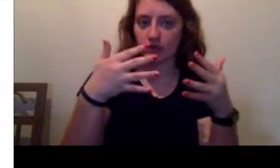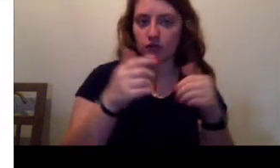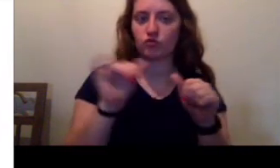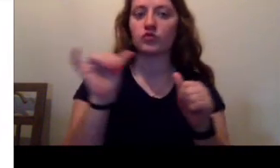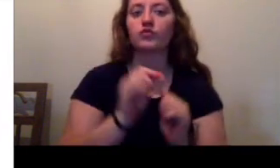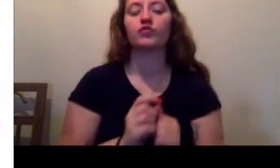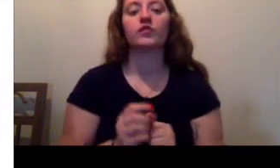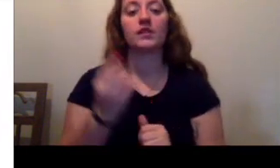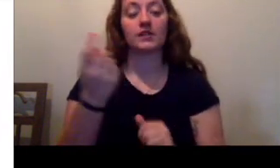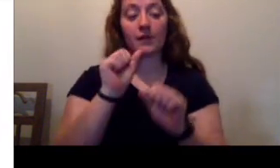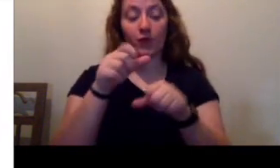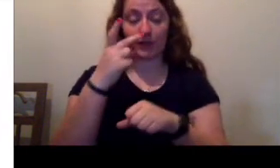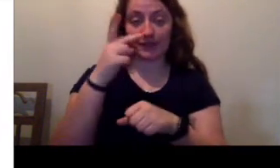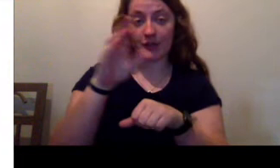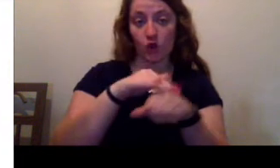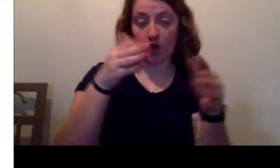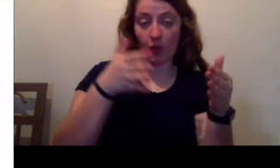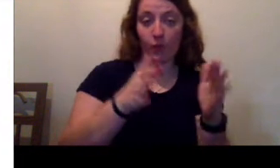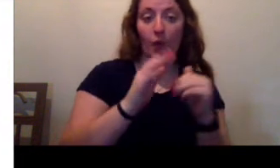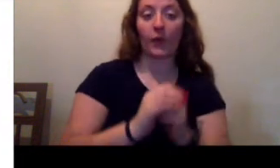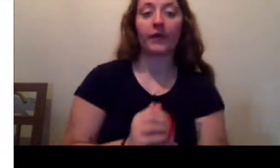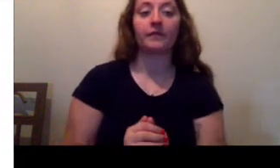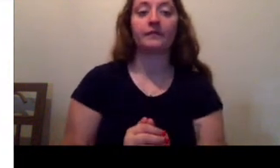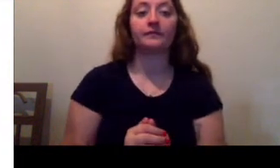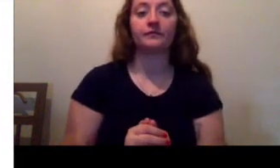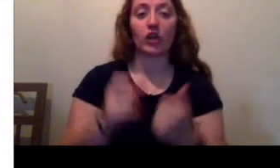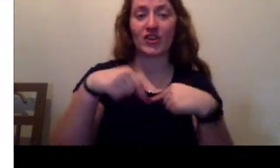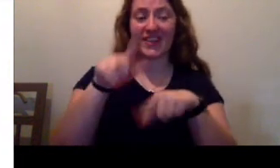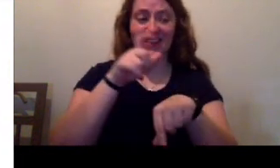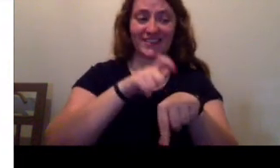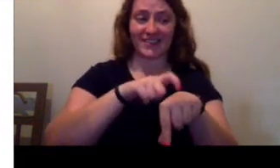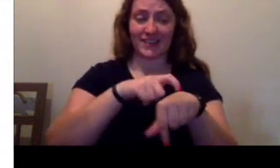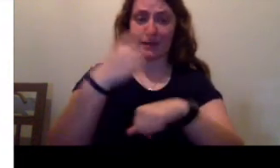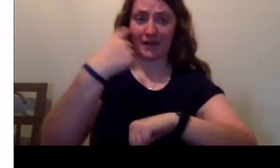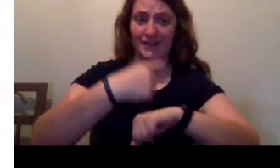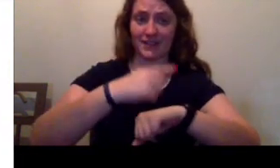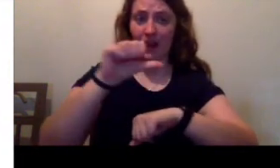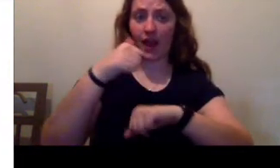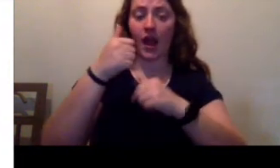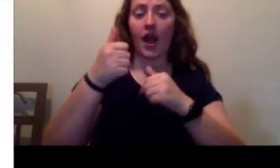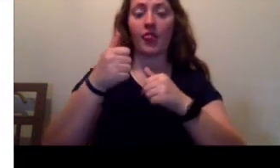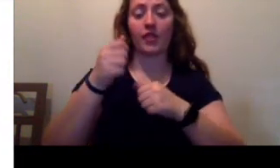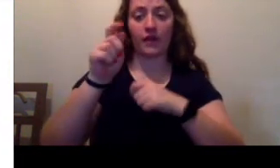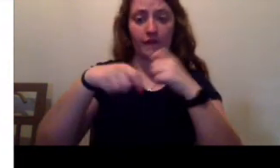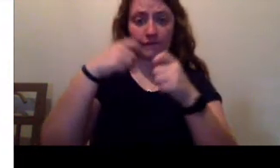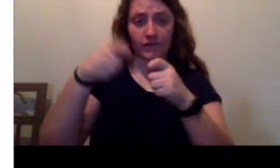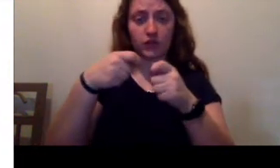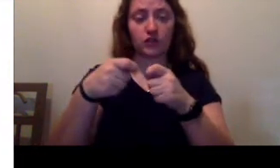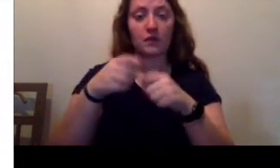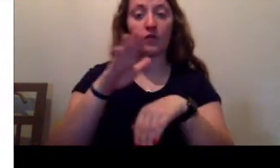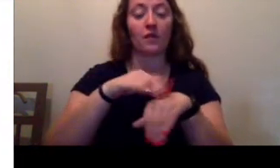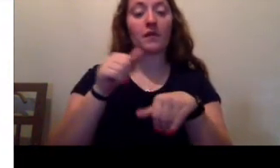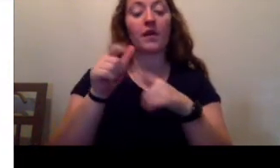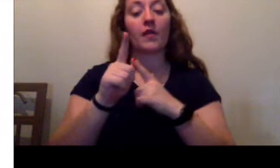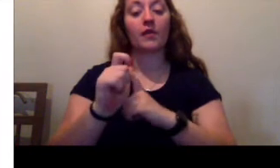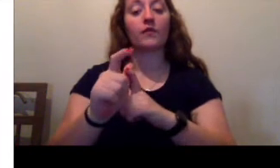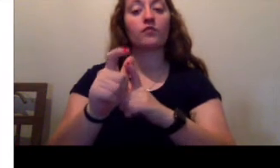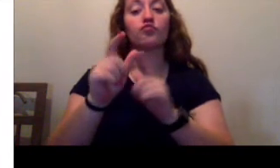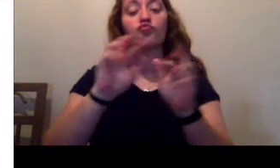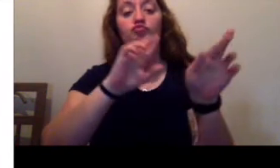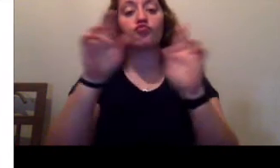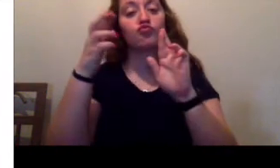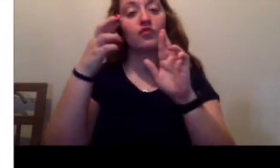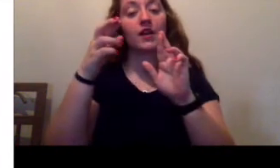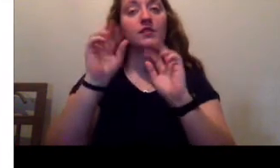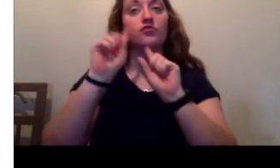Someone could see her on the road. At this time of the dawn, other fishermen would be on the road, hurrying to their boats for the long day